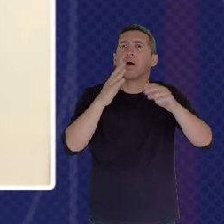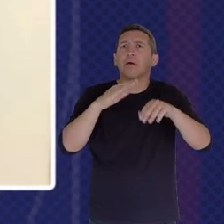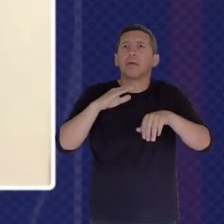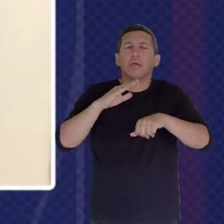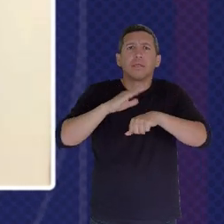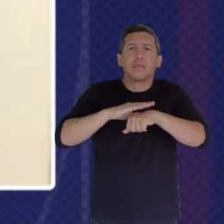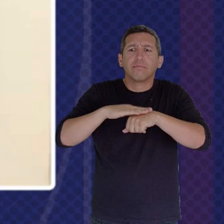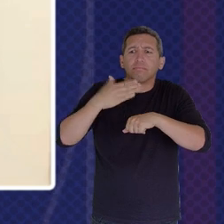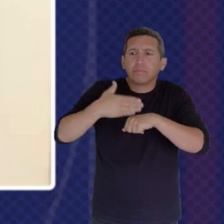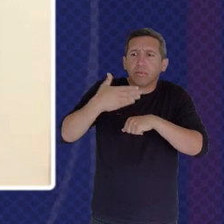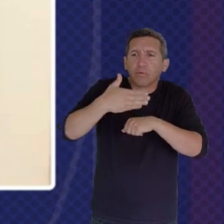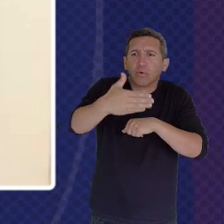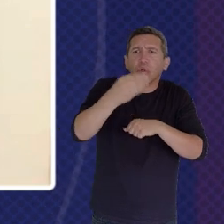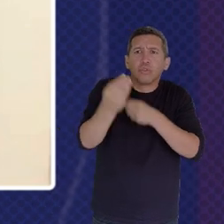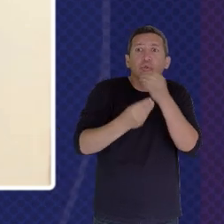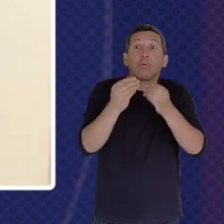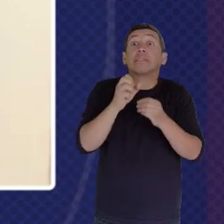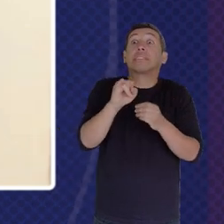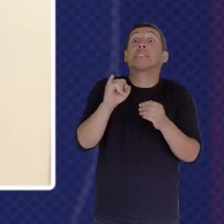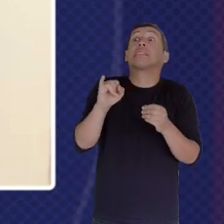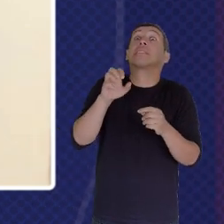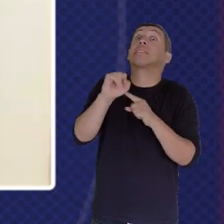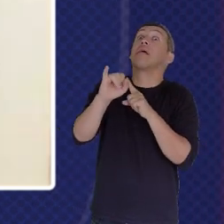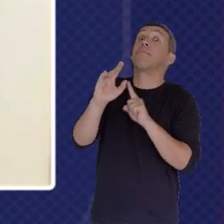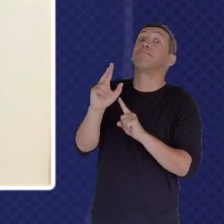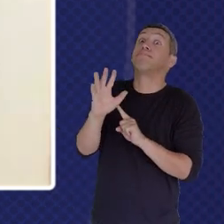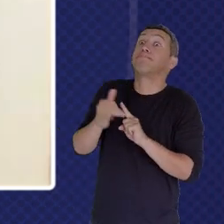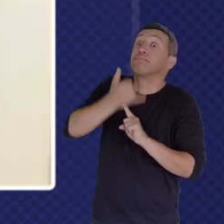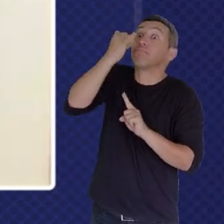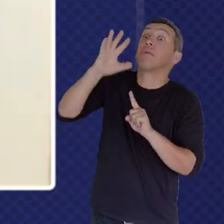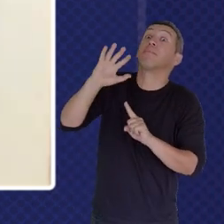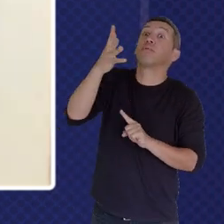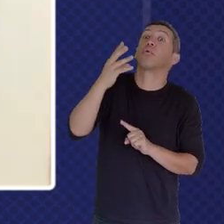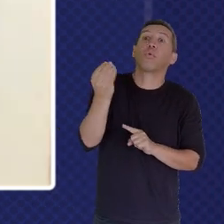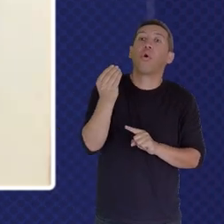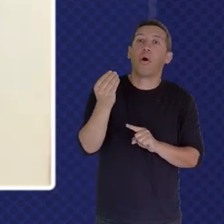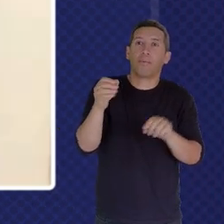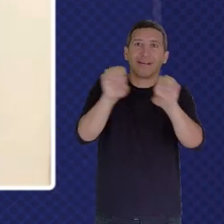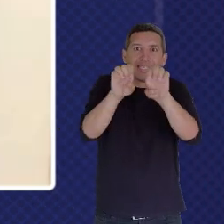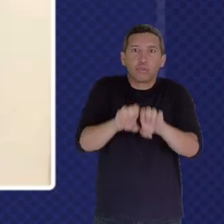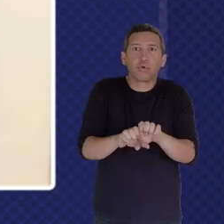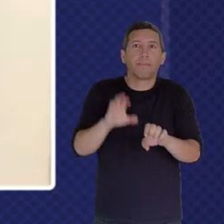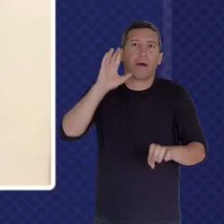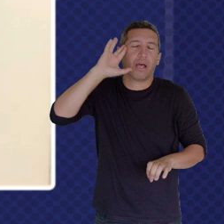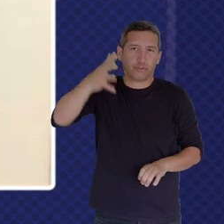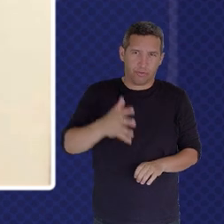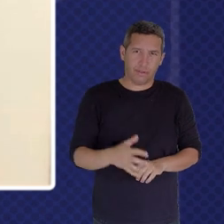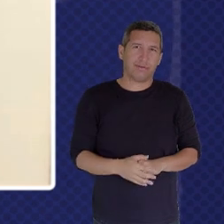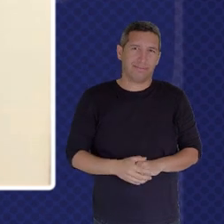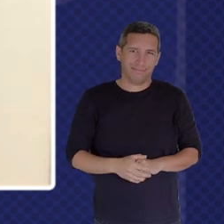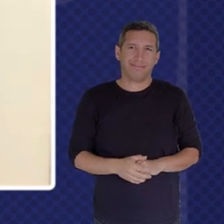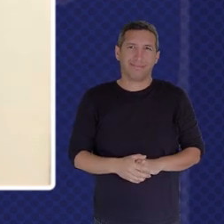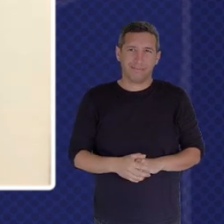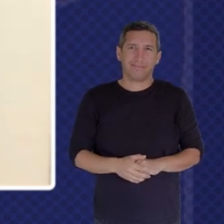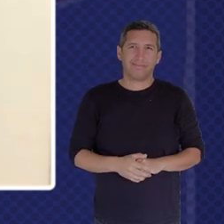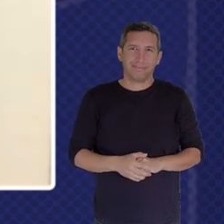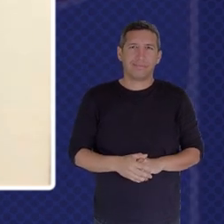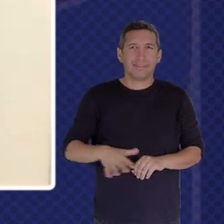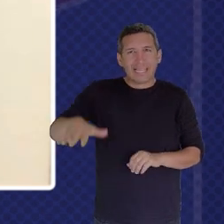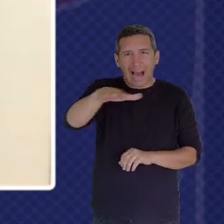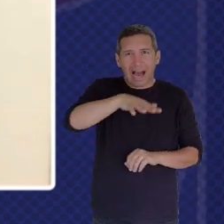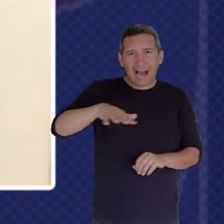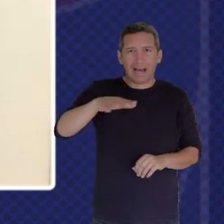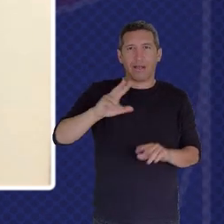As We Are Creating Structures To Address Humanitarian Issues As They Happen We're